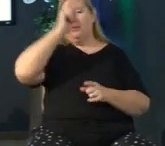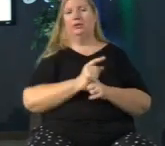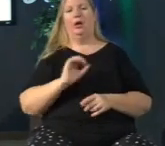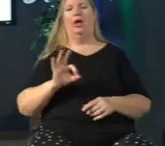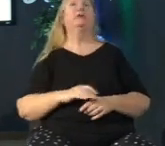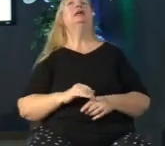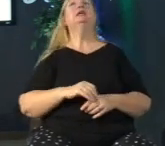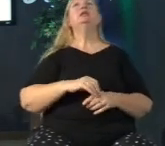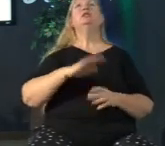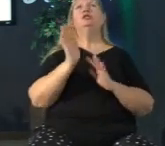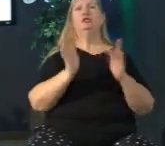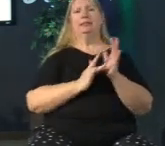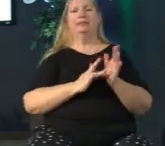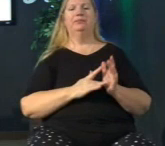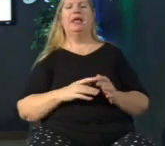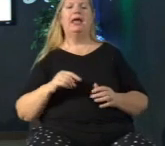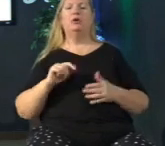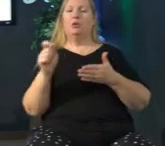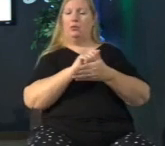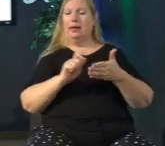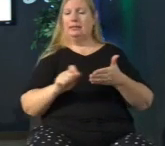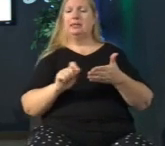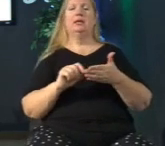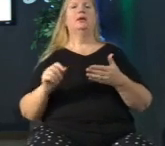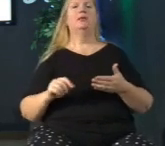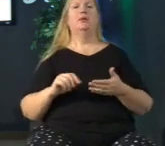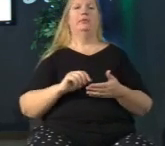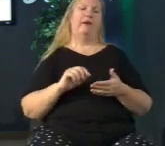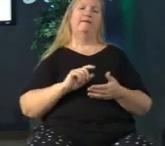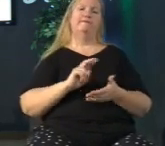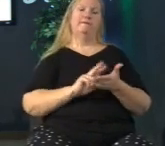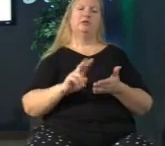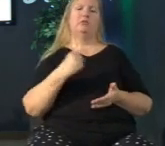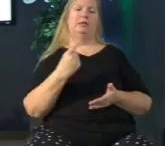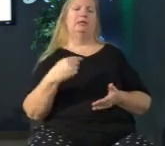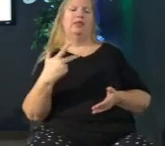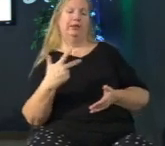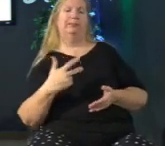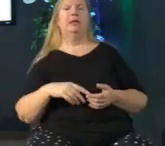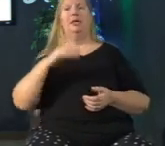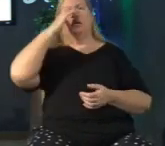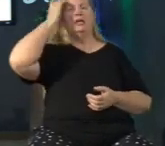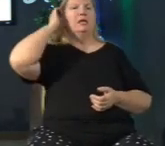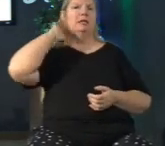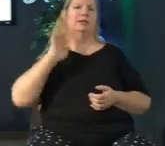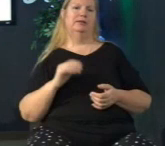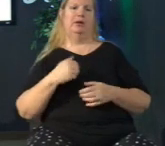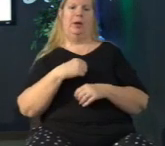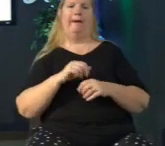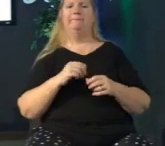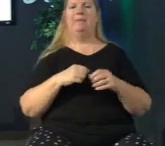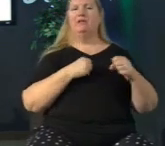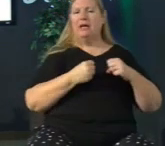writes this in chapter 4 verses 1 to 3 what causes fights and quarrels among you don't they come